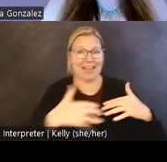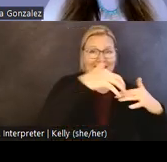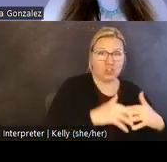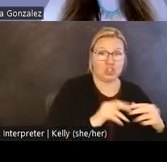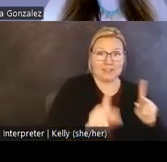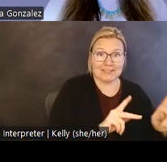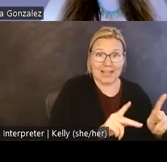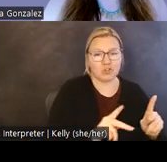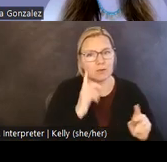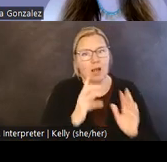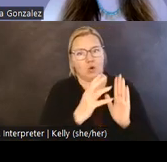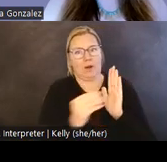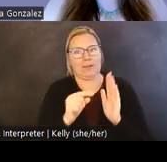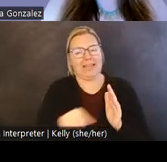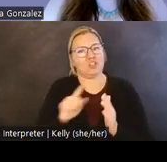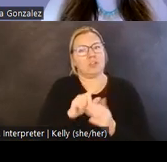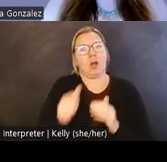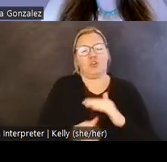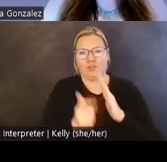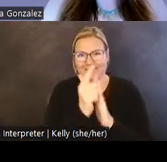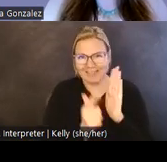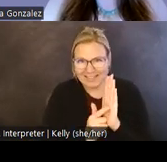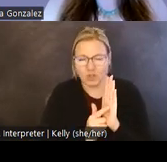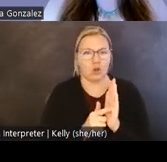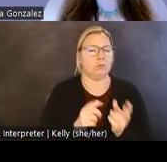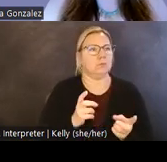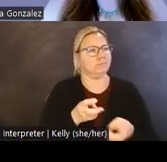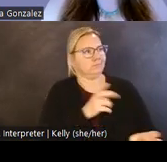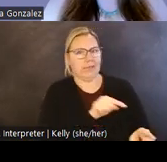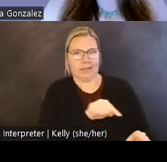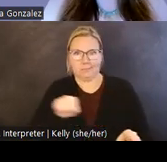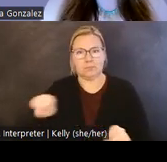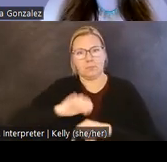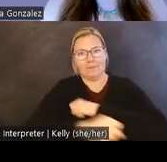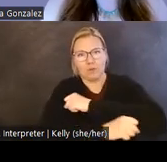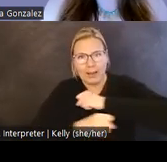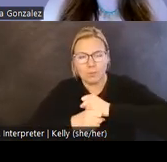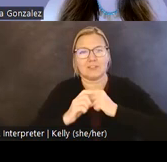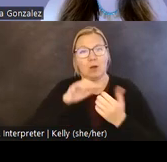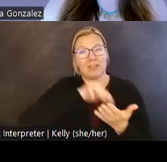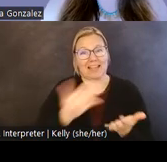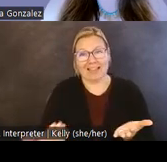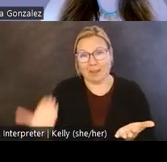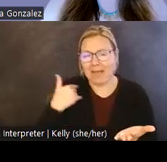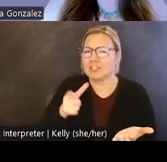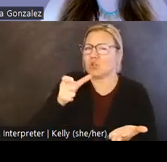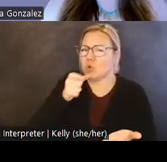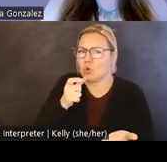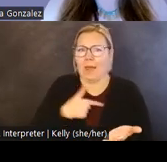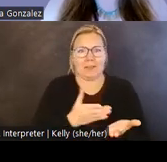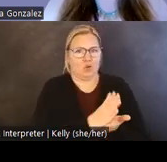are replicated within the legal and disciplinary frameworks that guide how we study the past and who has the right to do so.